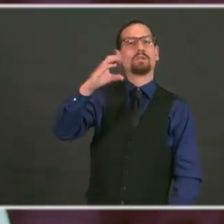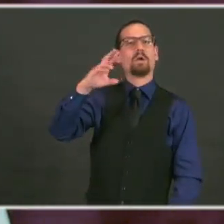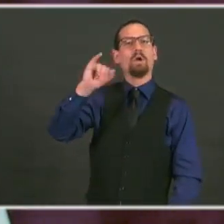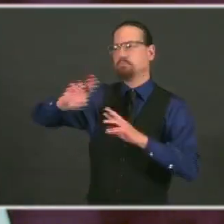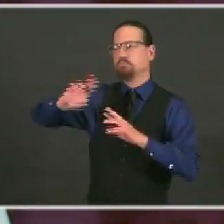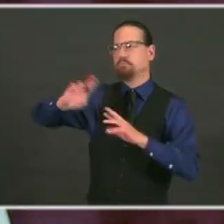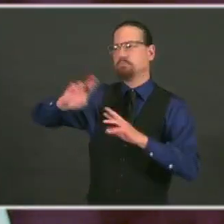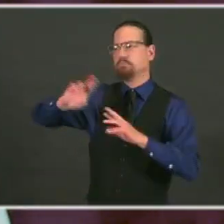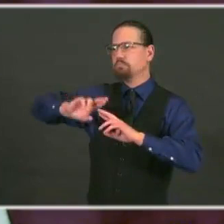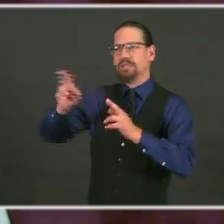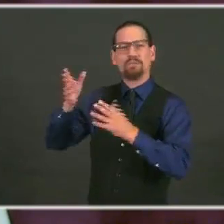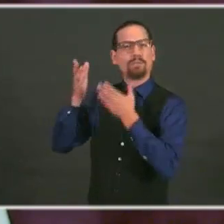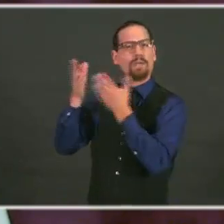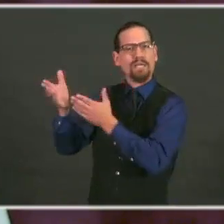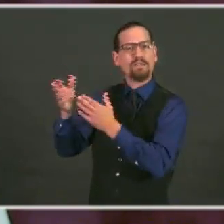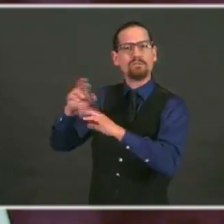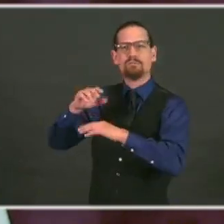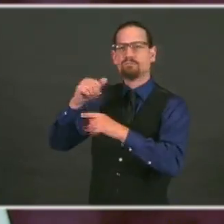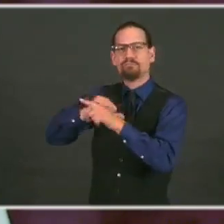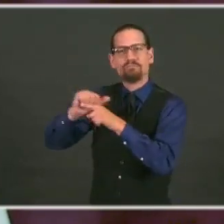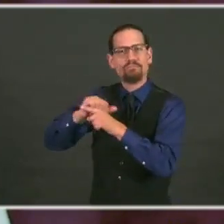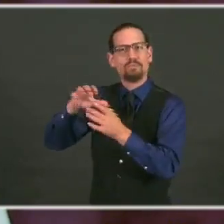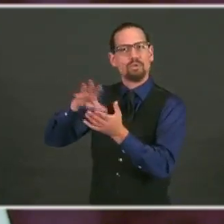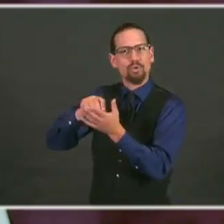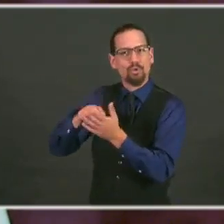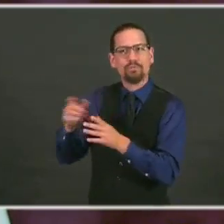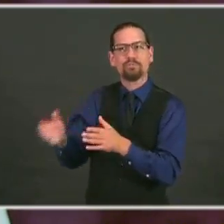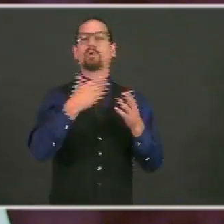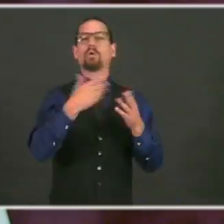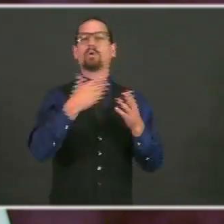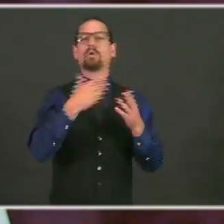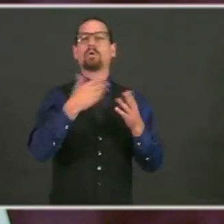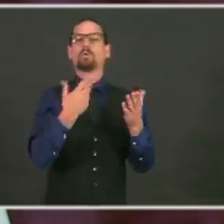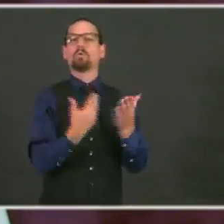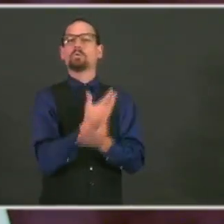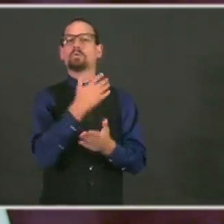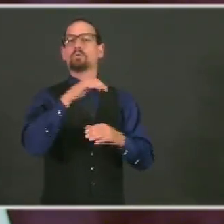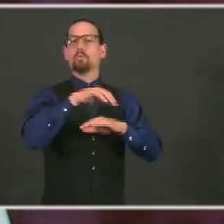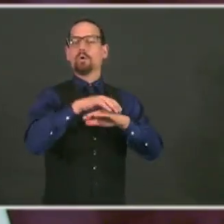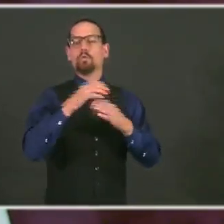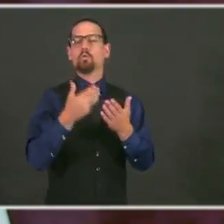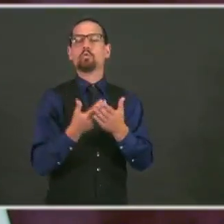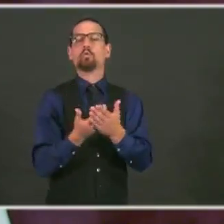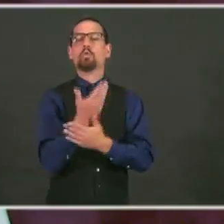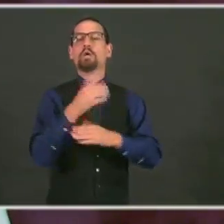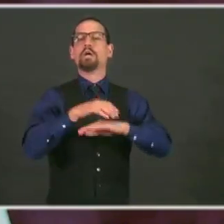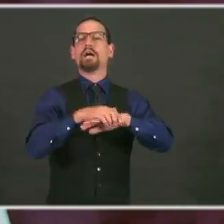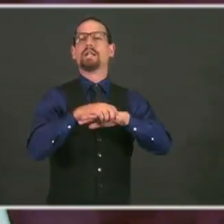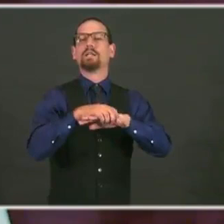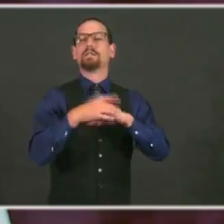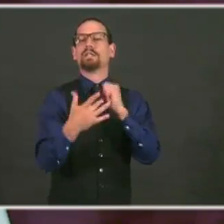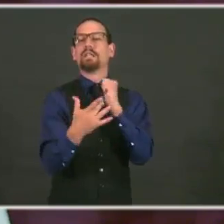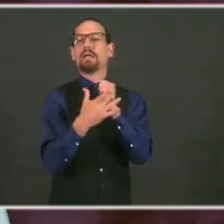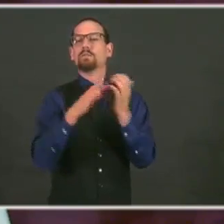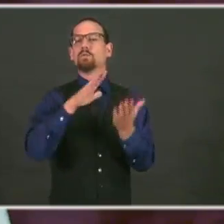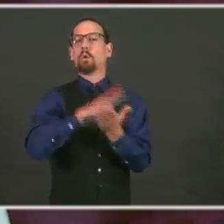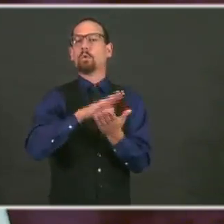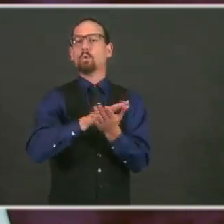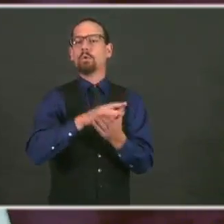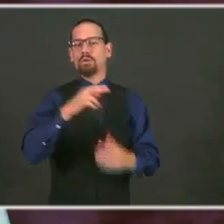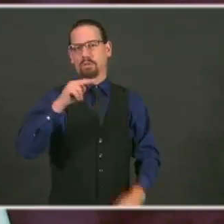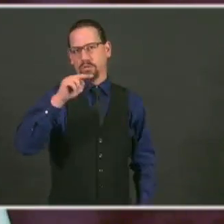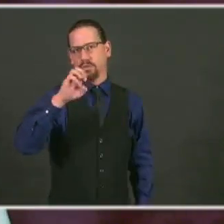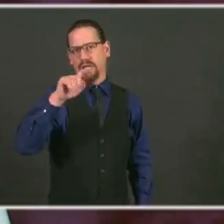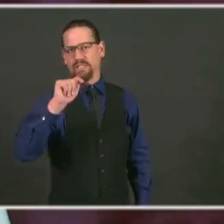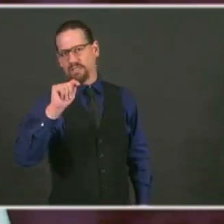hard to research, to relearn, and to get a new job as a career. But this is a unique opportunity to